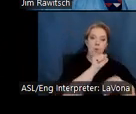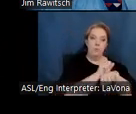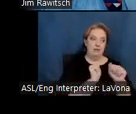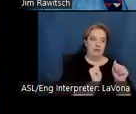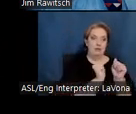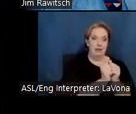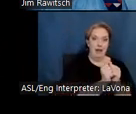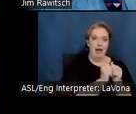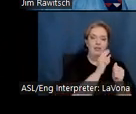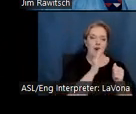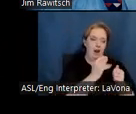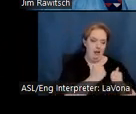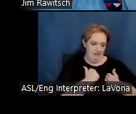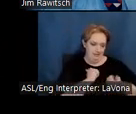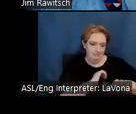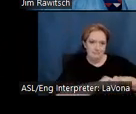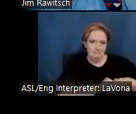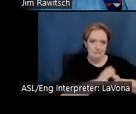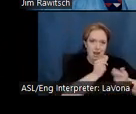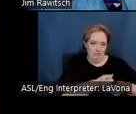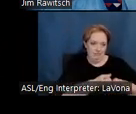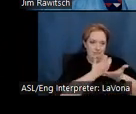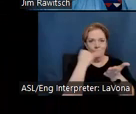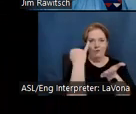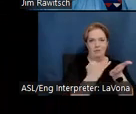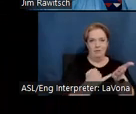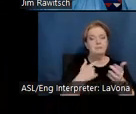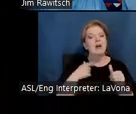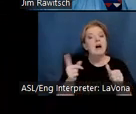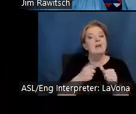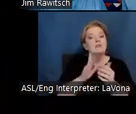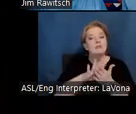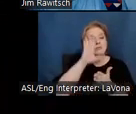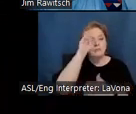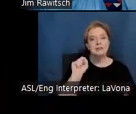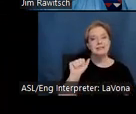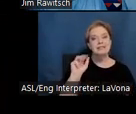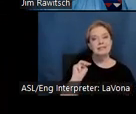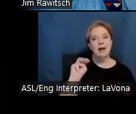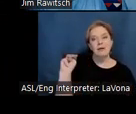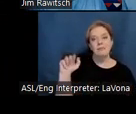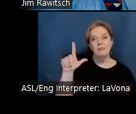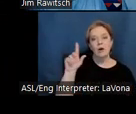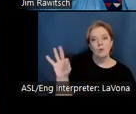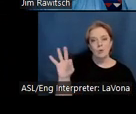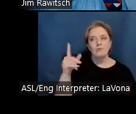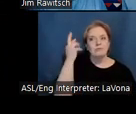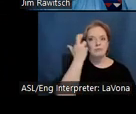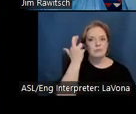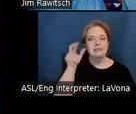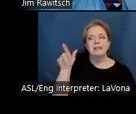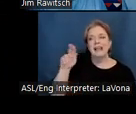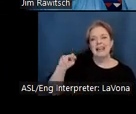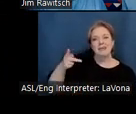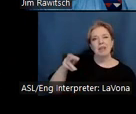artistic expression. I first learned about Sam Malouf when I heard him interviewed on an NPR segment. I believe